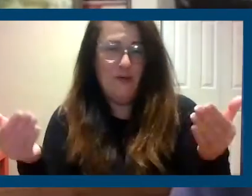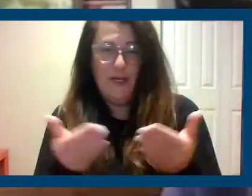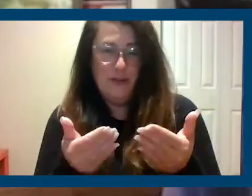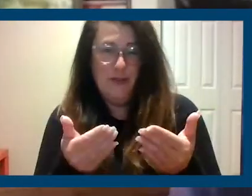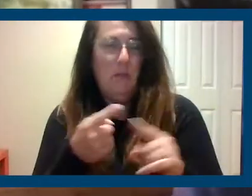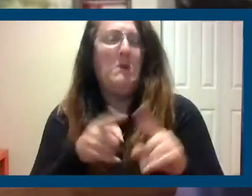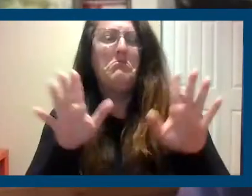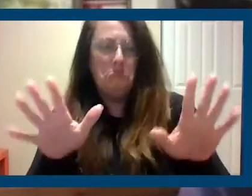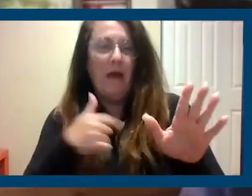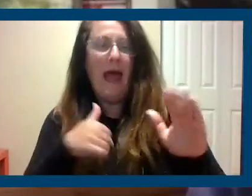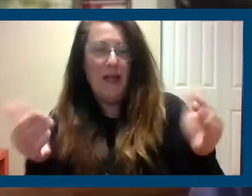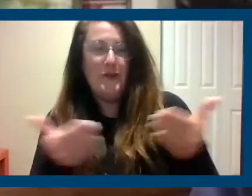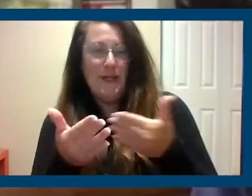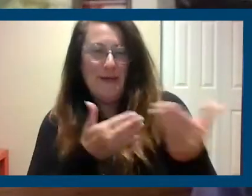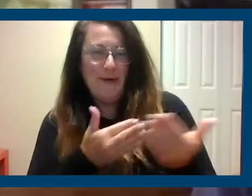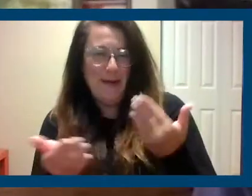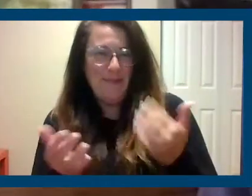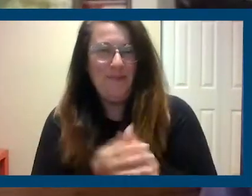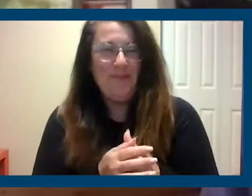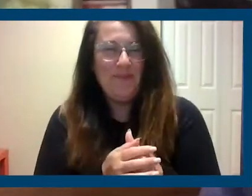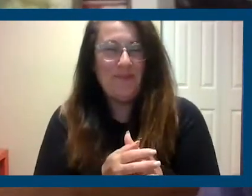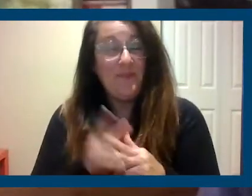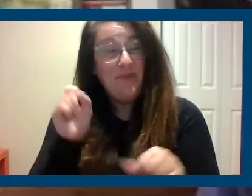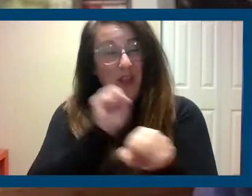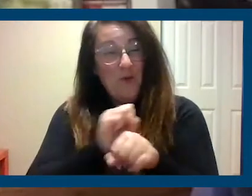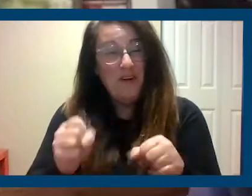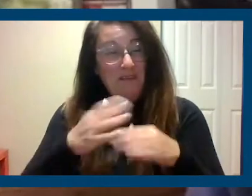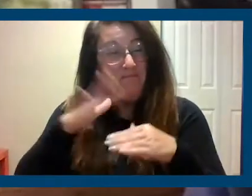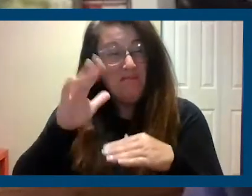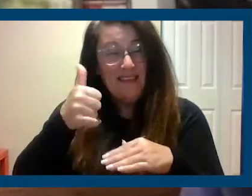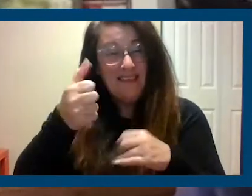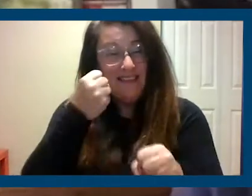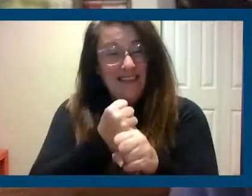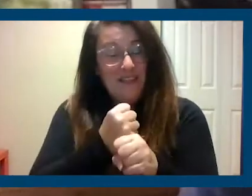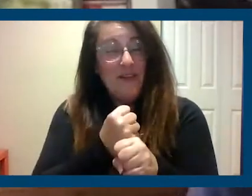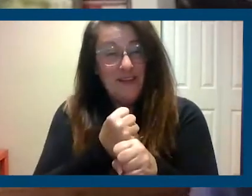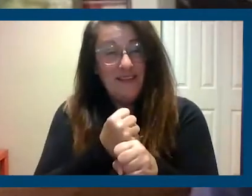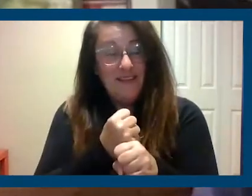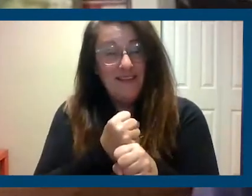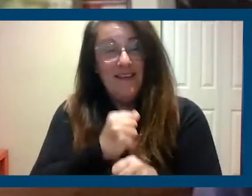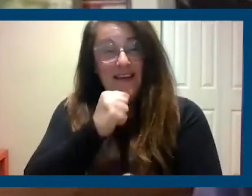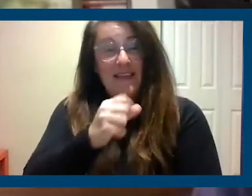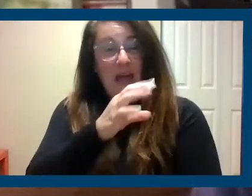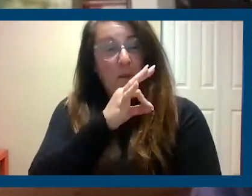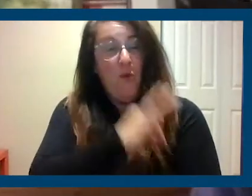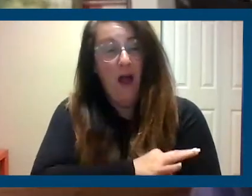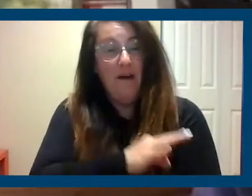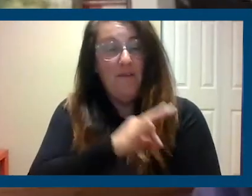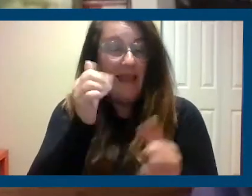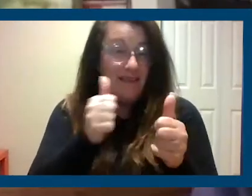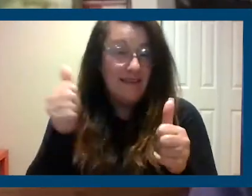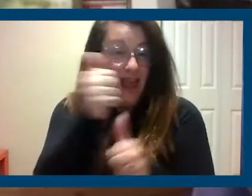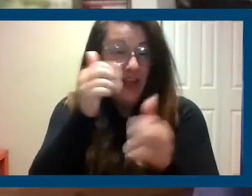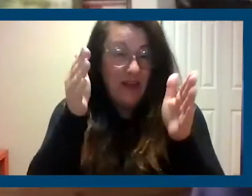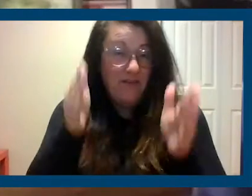I'll introduce her anyway. She's worked for more than 10 years as a nonprofit executive to